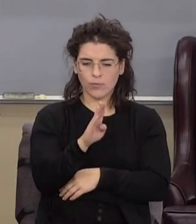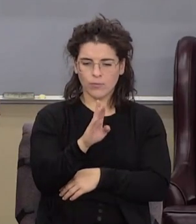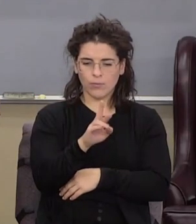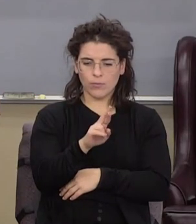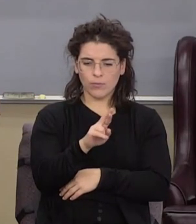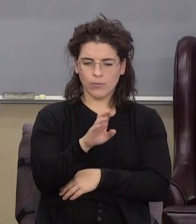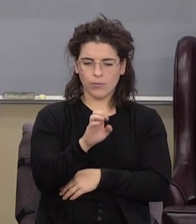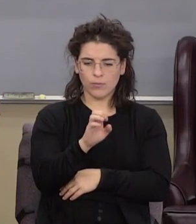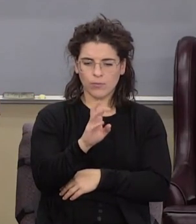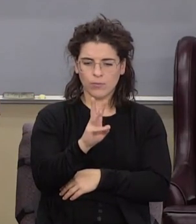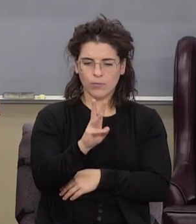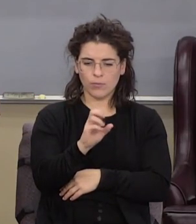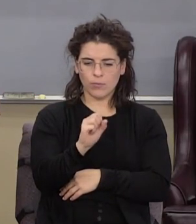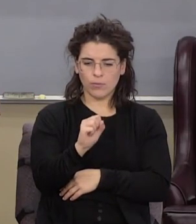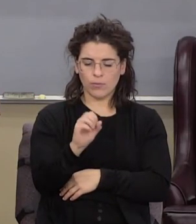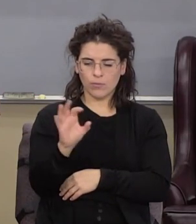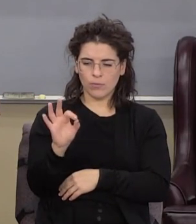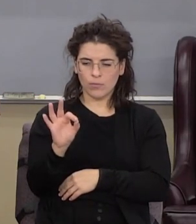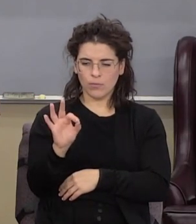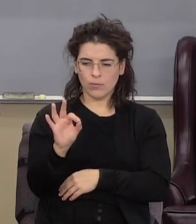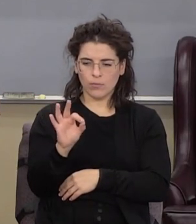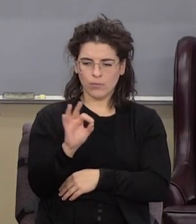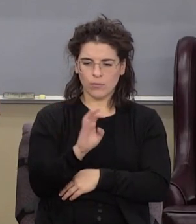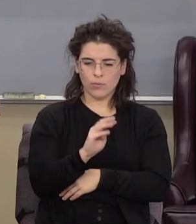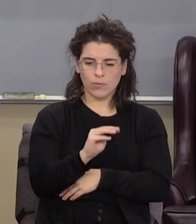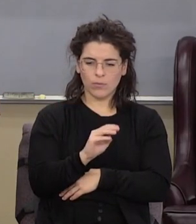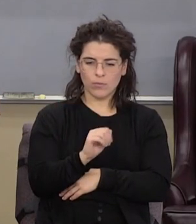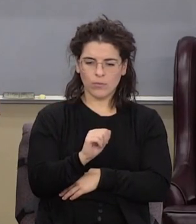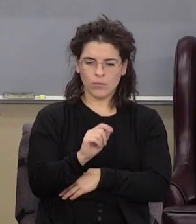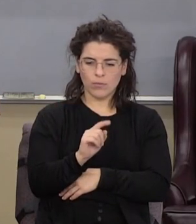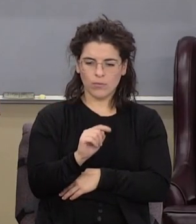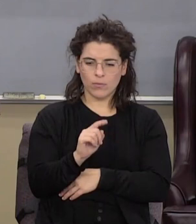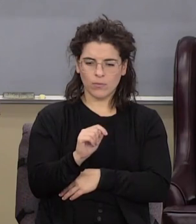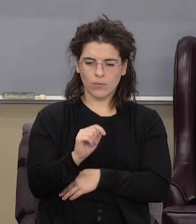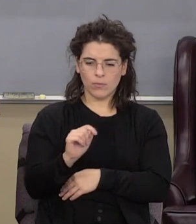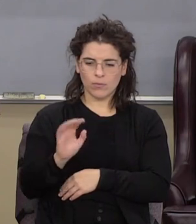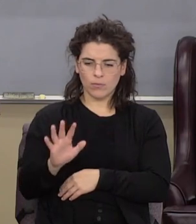and get Matthew chapter 5. Hebrews 9